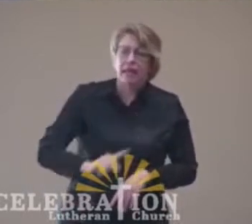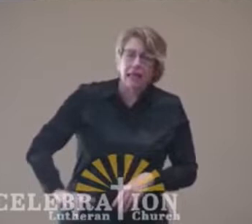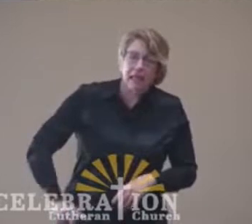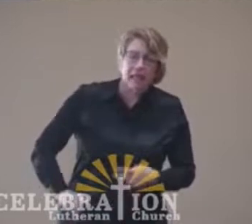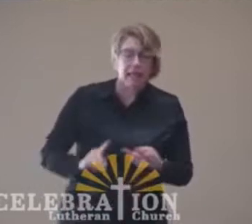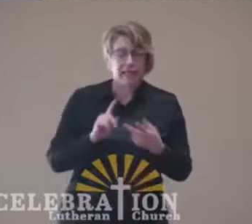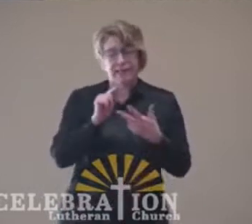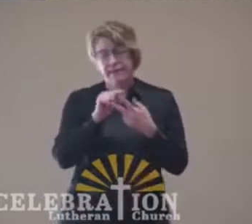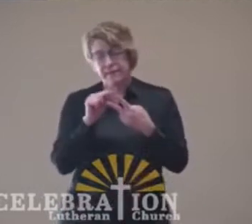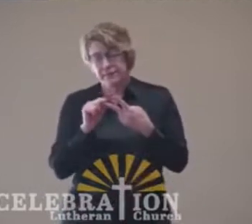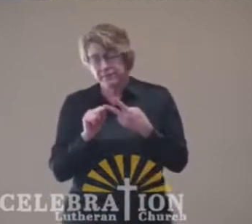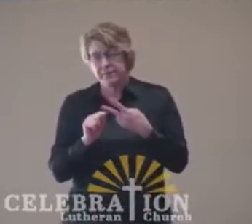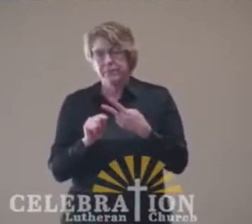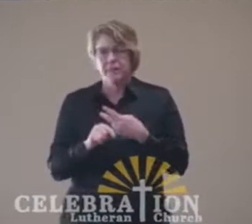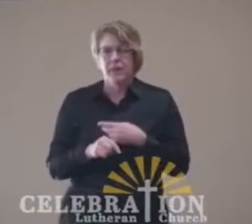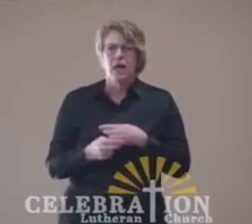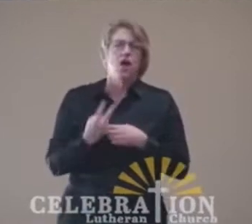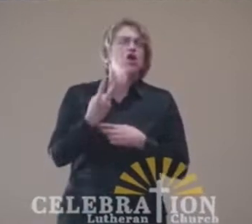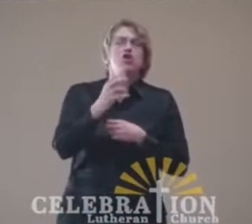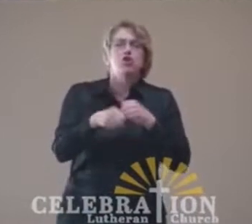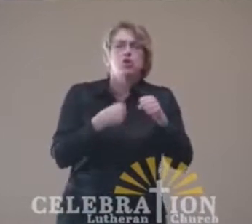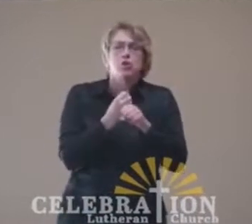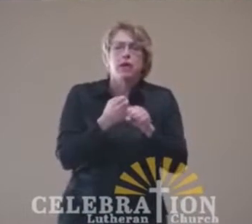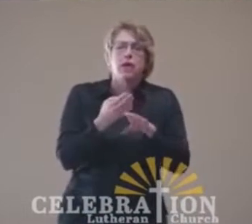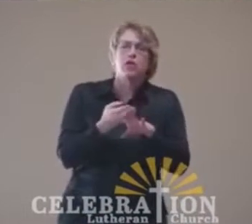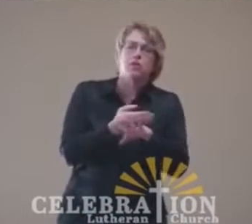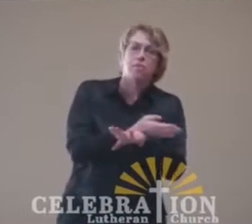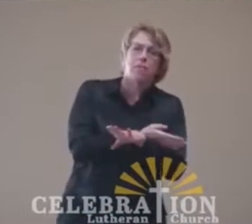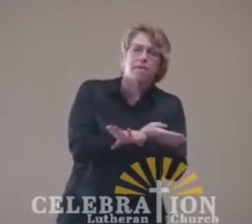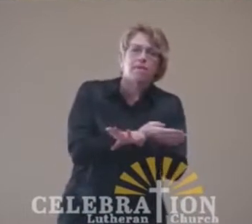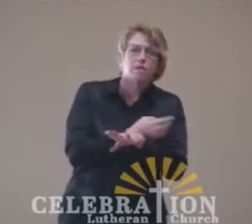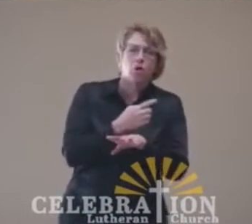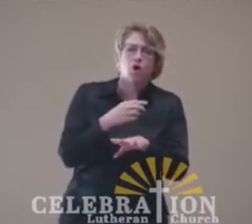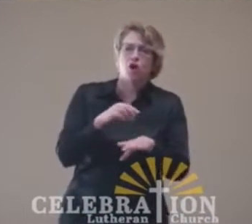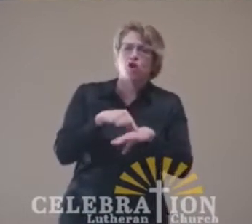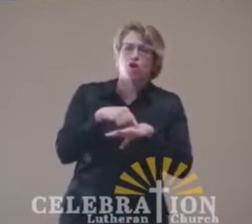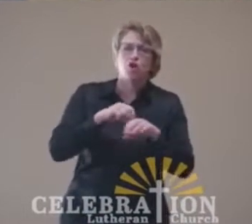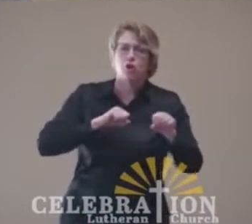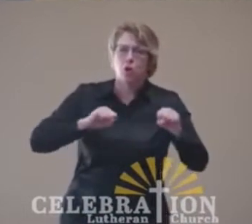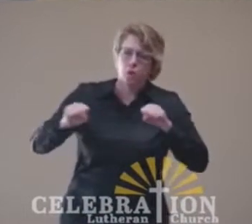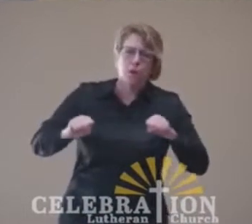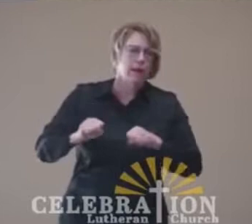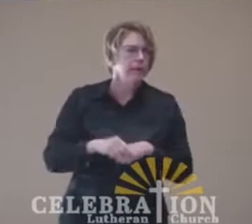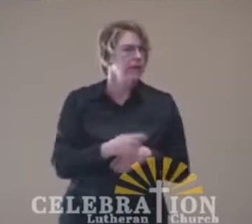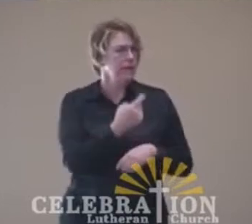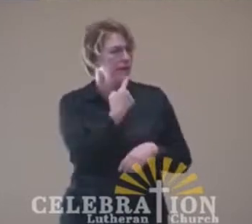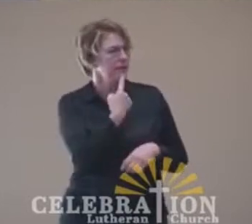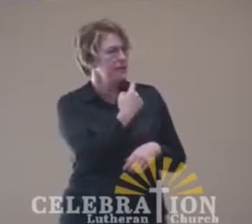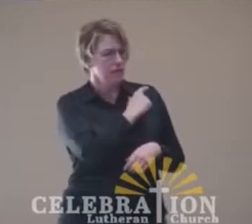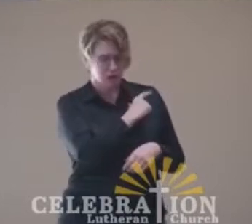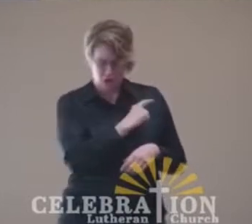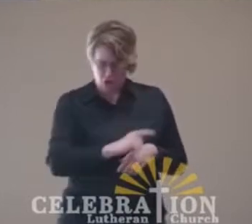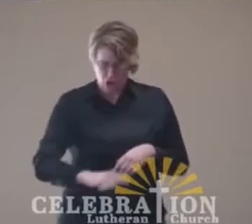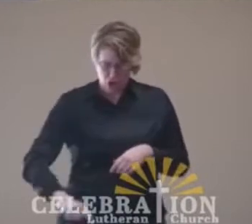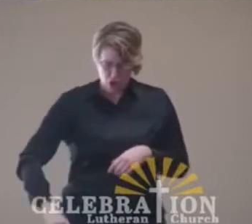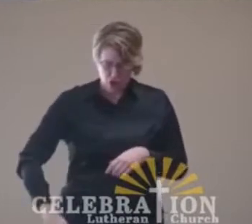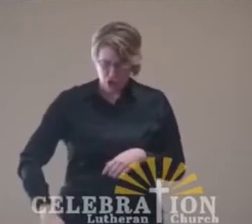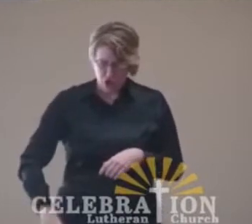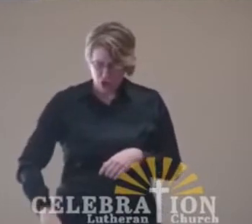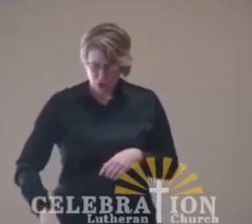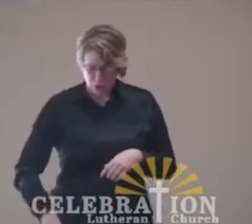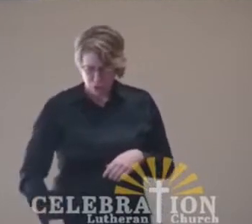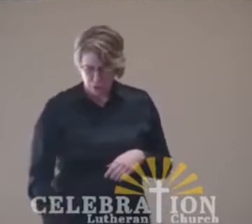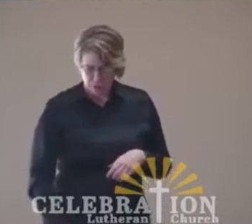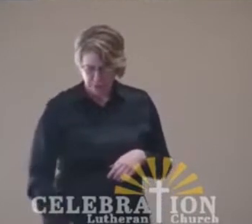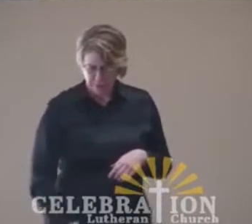Joash of Israel, two years before the earthquake. And he said, The Lord roars from Zion and